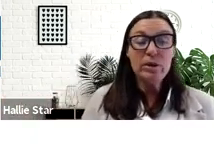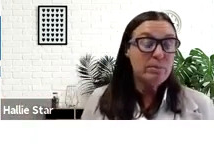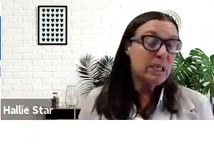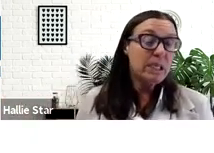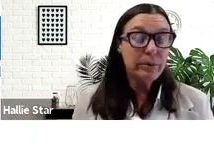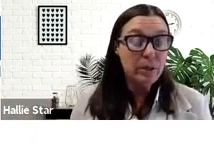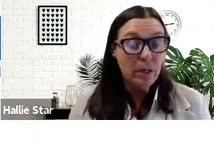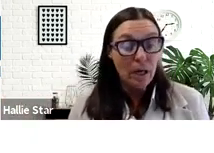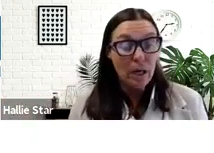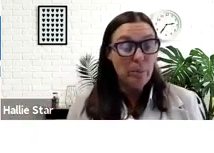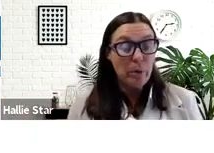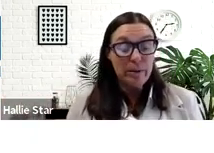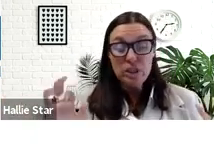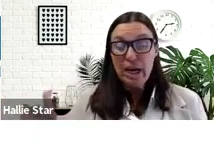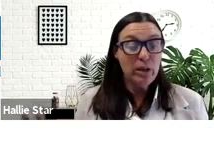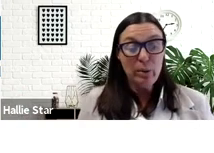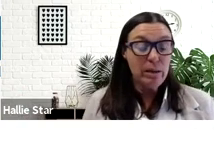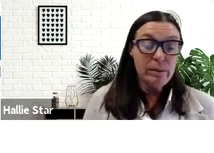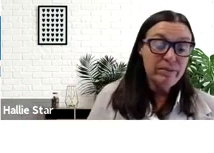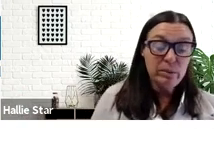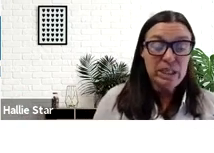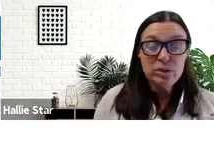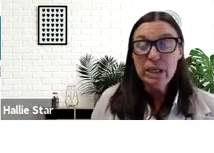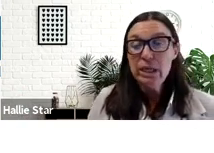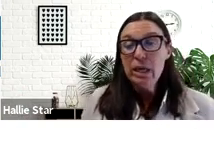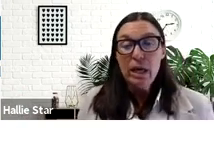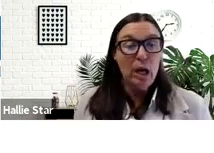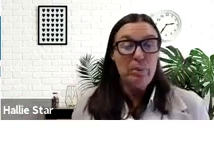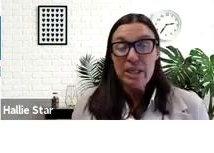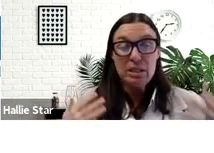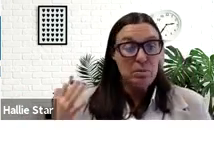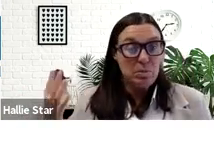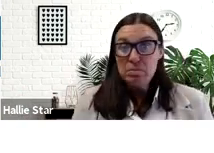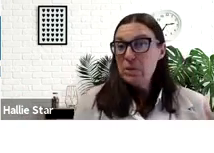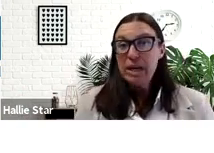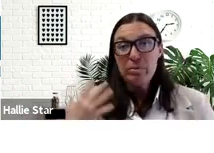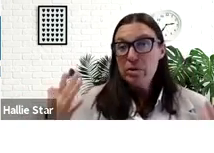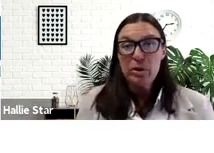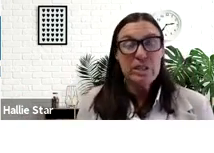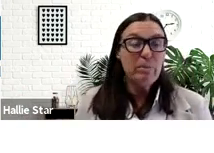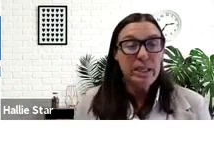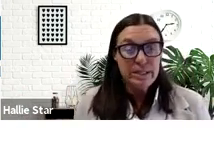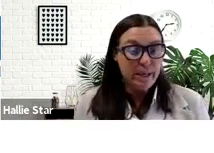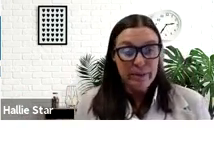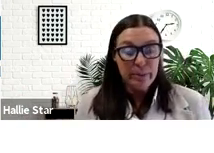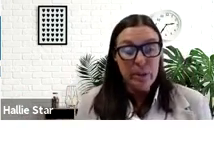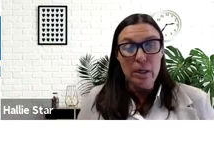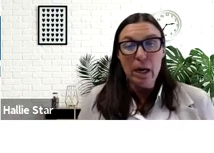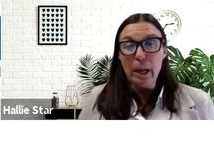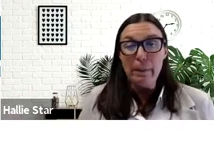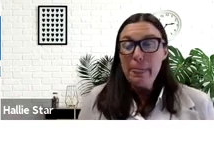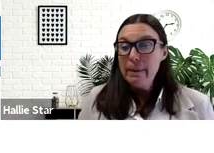Maybe you wrote something down while I was chattering away about my family history that kind of provoked something inside of